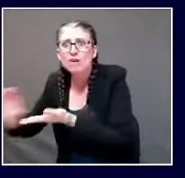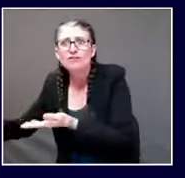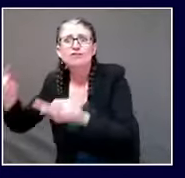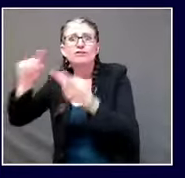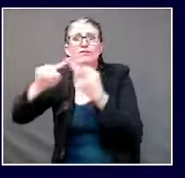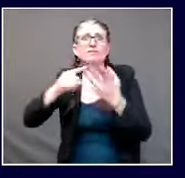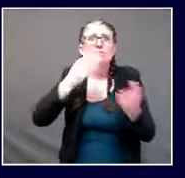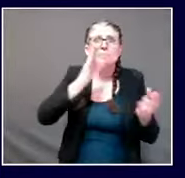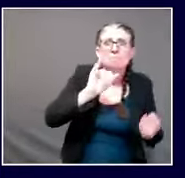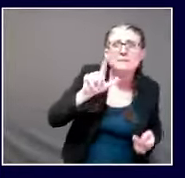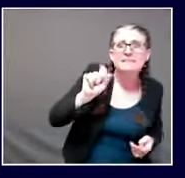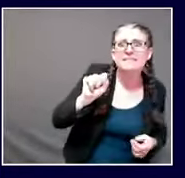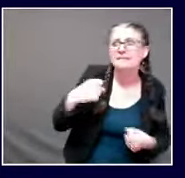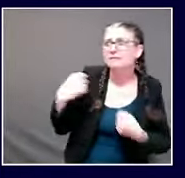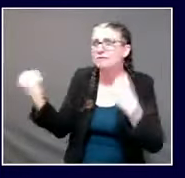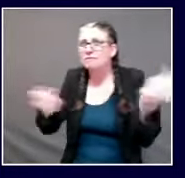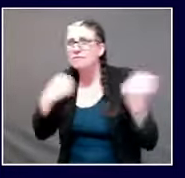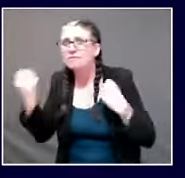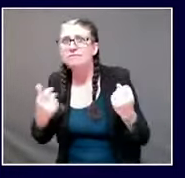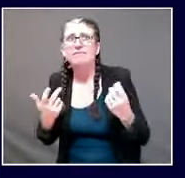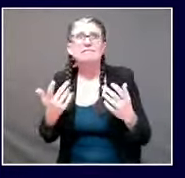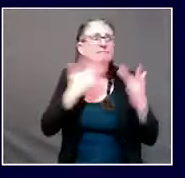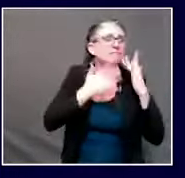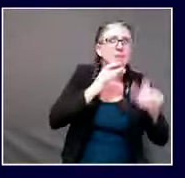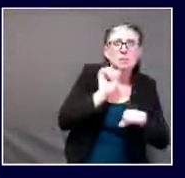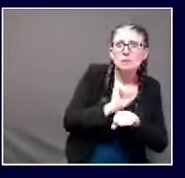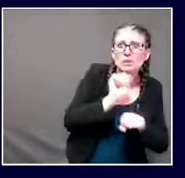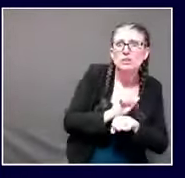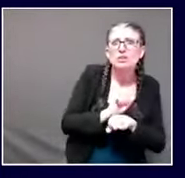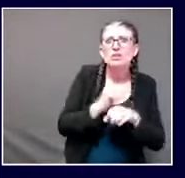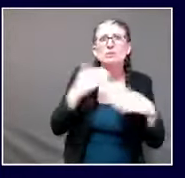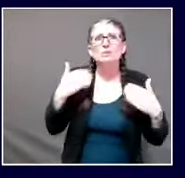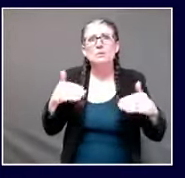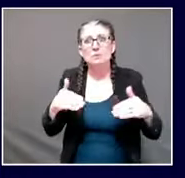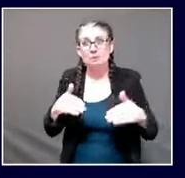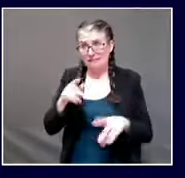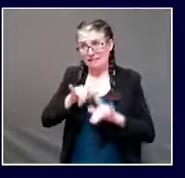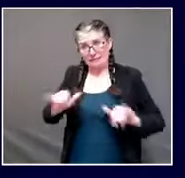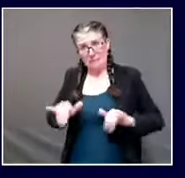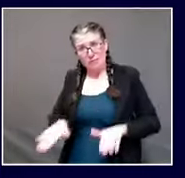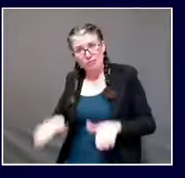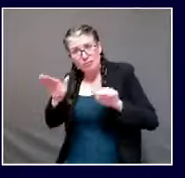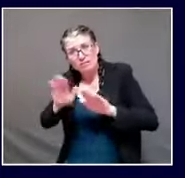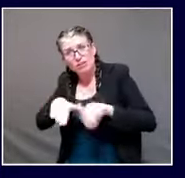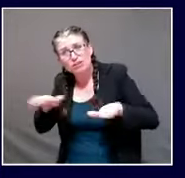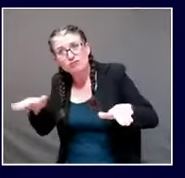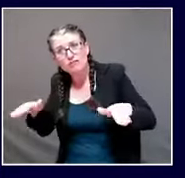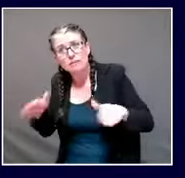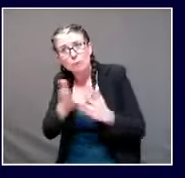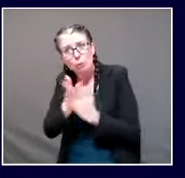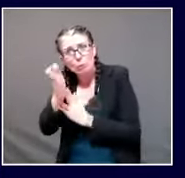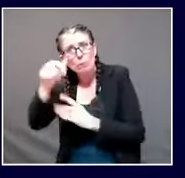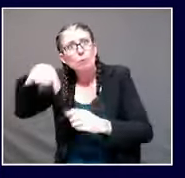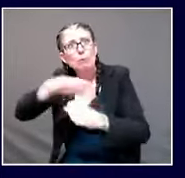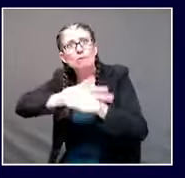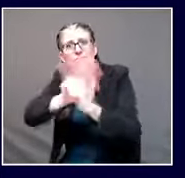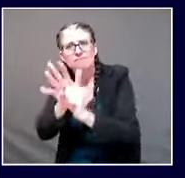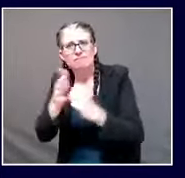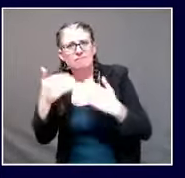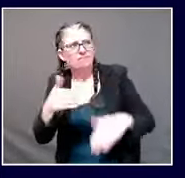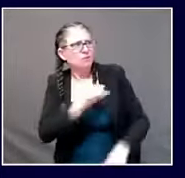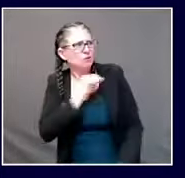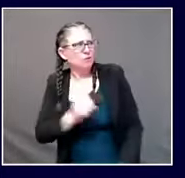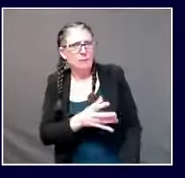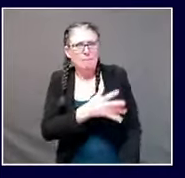raising the next generation of adults. These super moms and super dads are everywhere. And for them, we are all